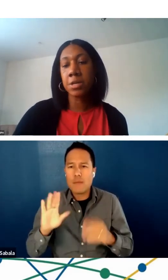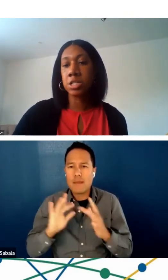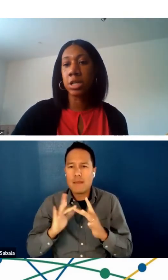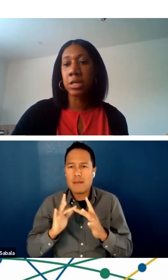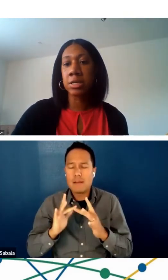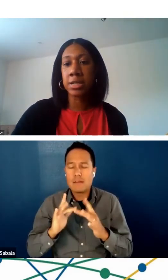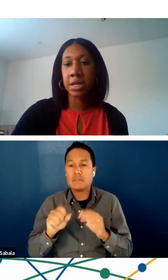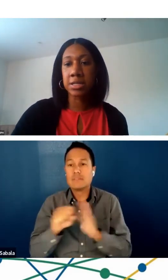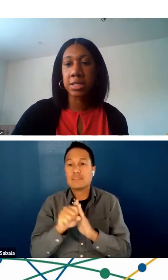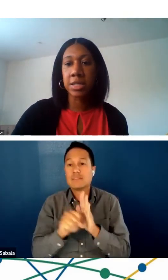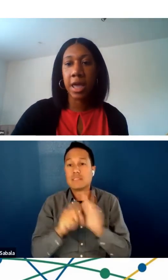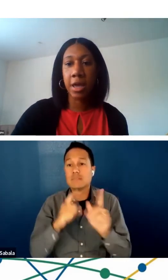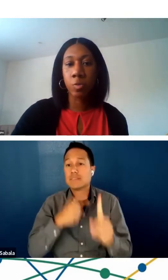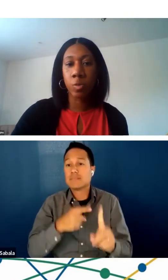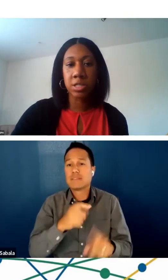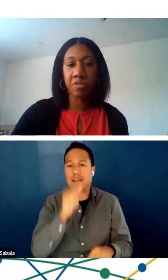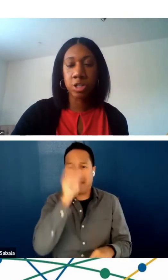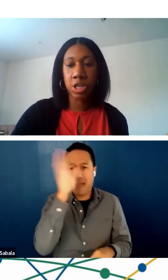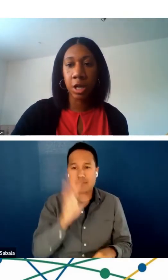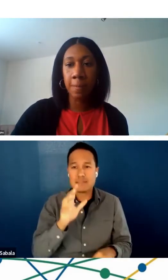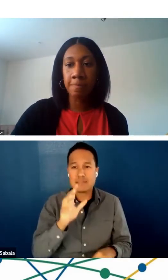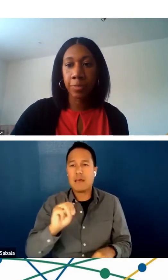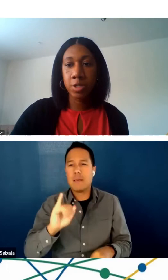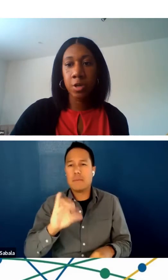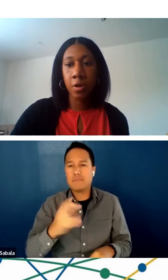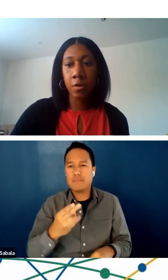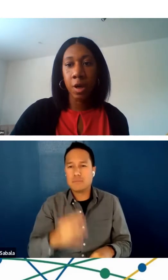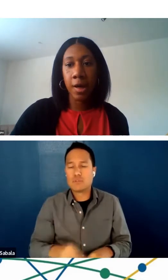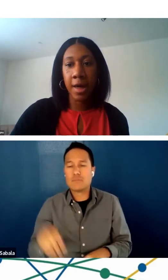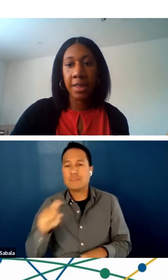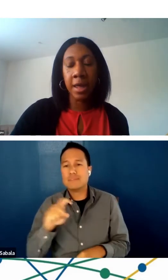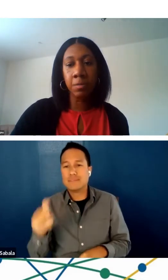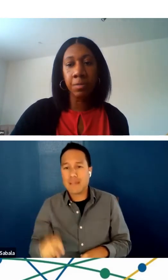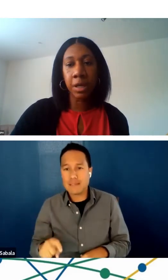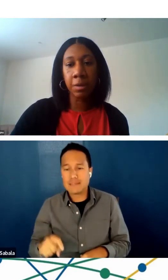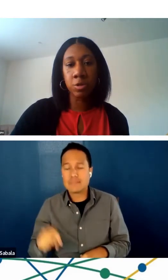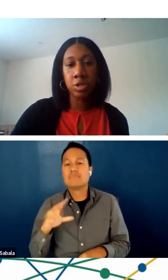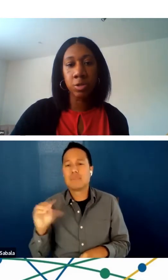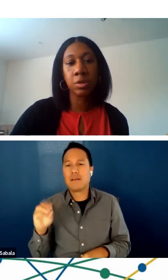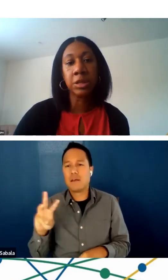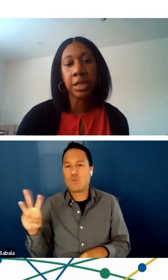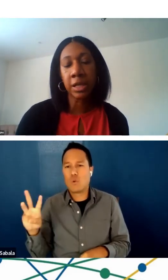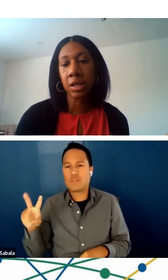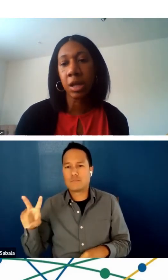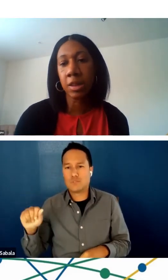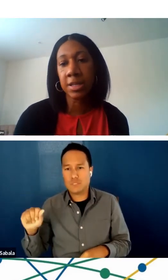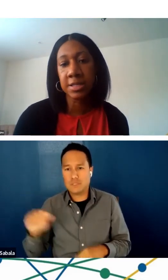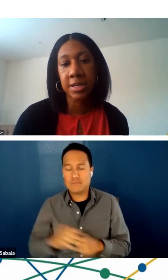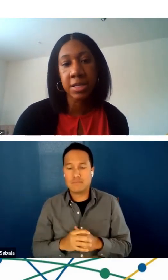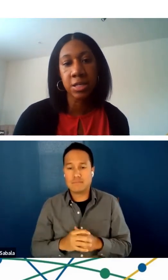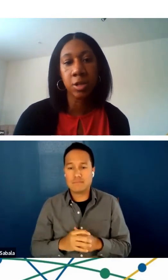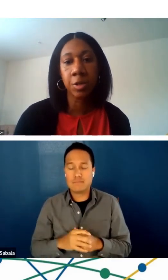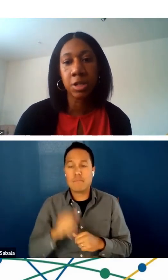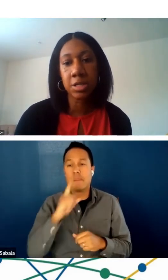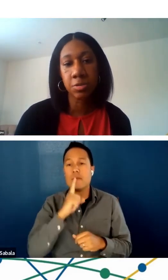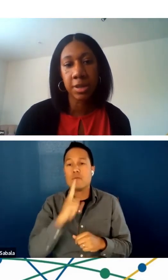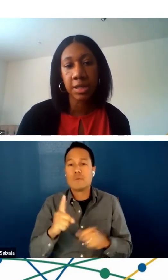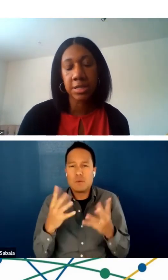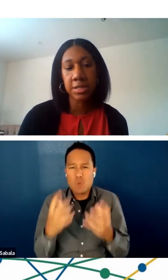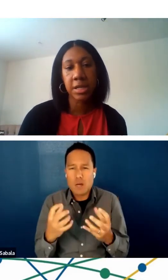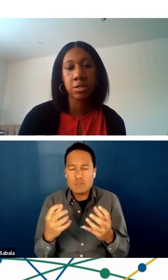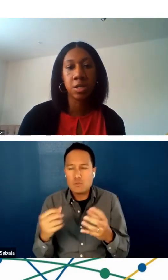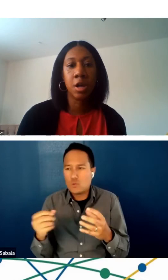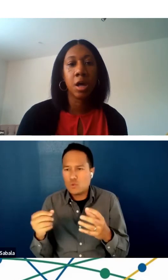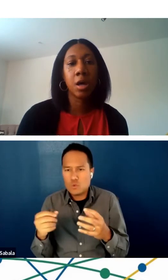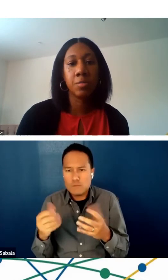Alaska, Michigan, Texas, and West Virginia. So at the end, being able to link these states and communities